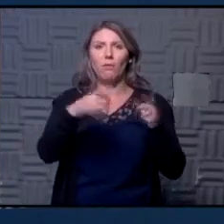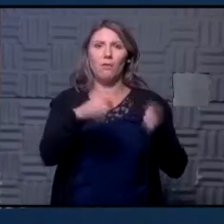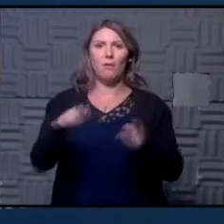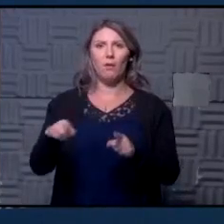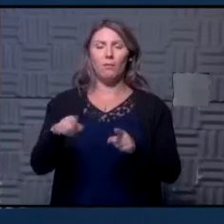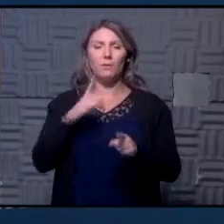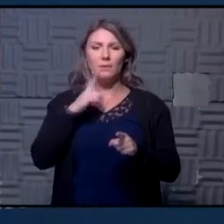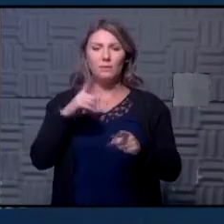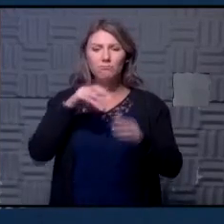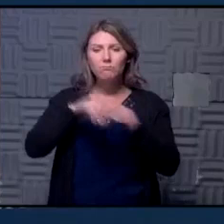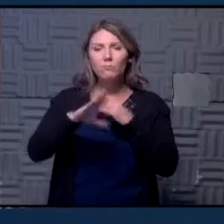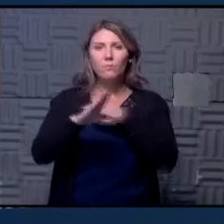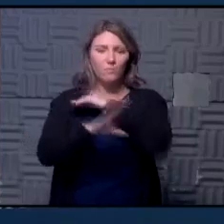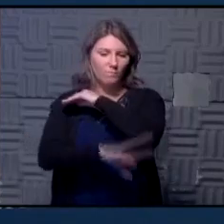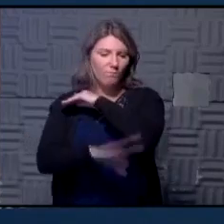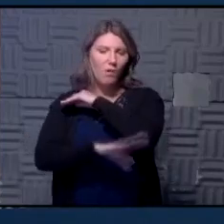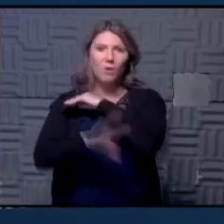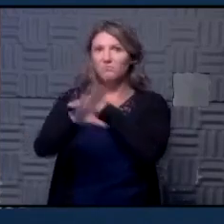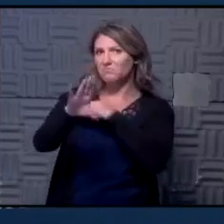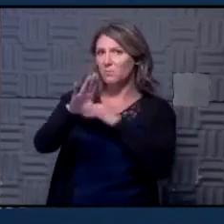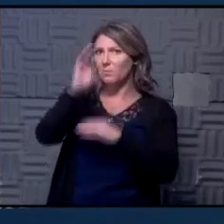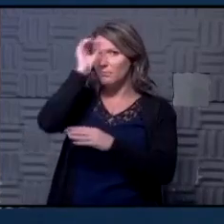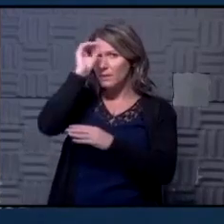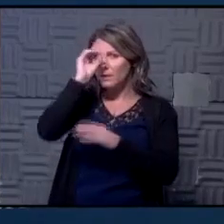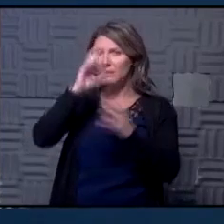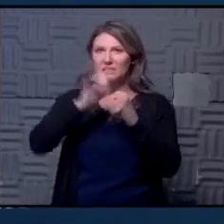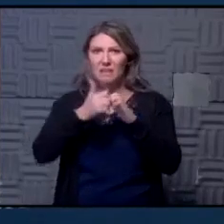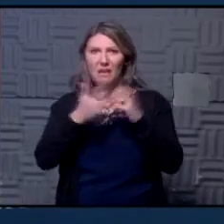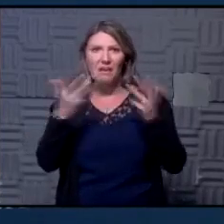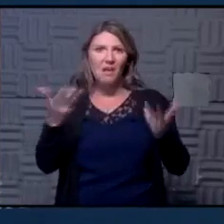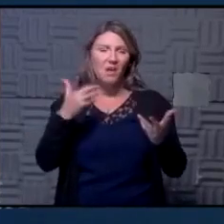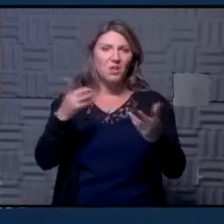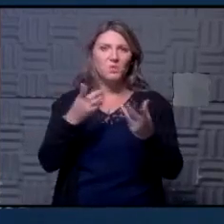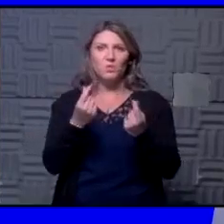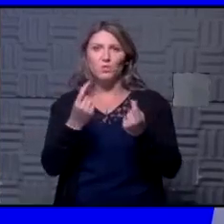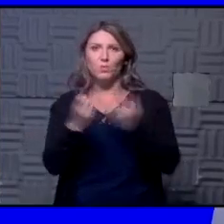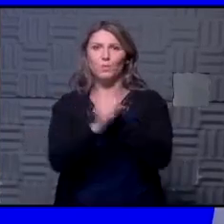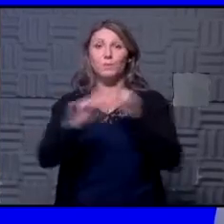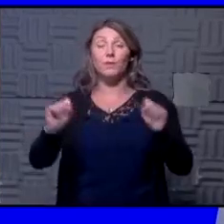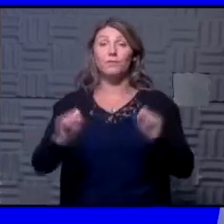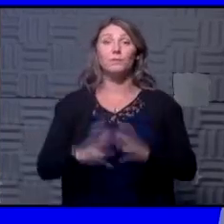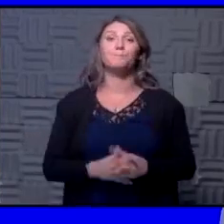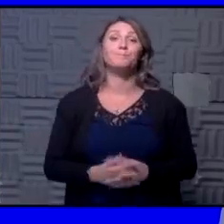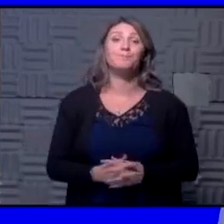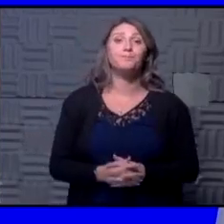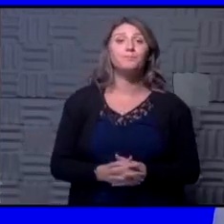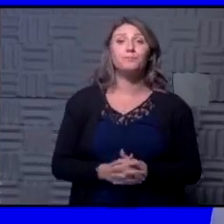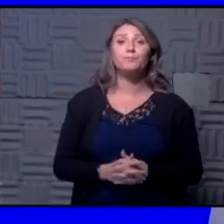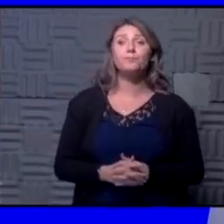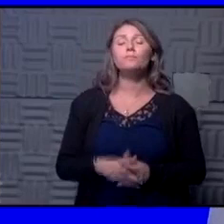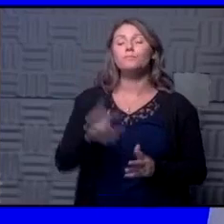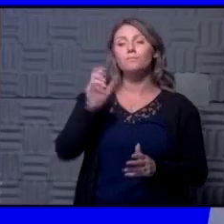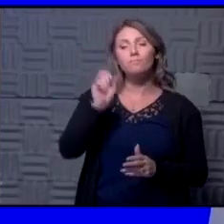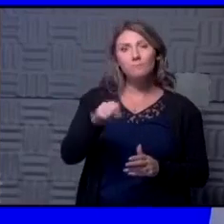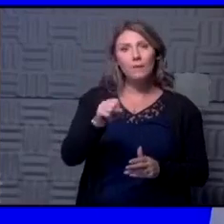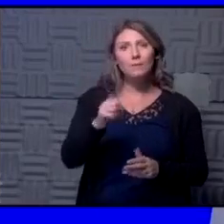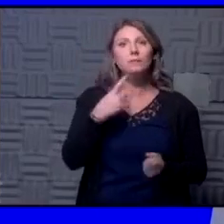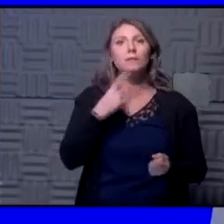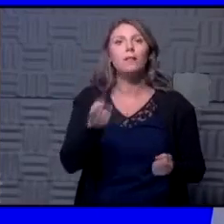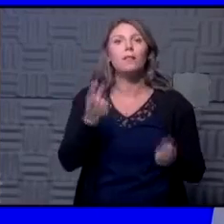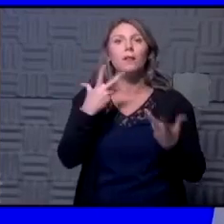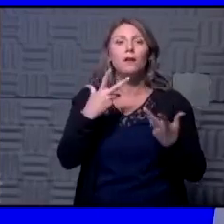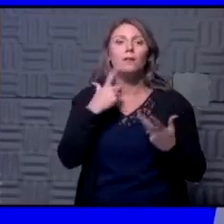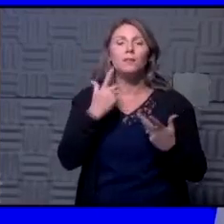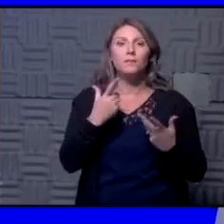uh going into the fall what your thoughts are on that how do they do that safely yeah i you know i think a lot of